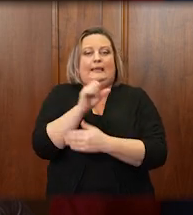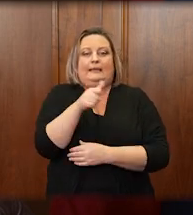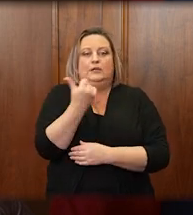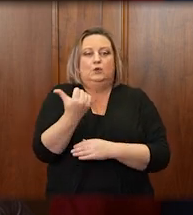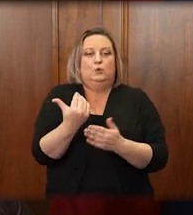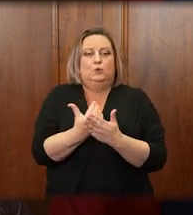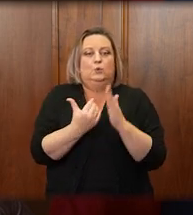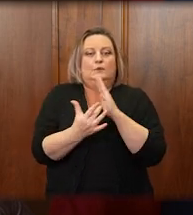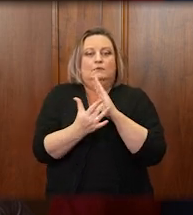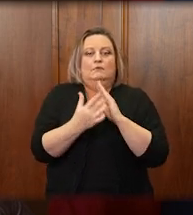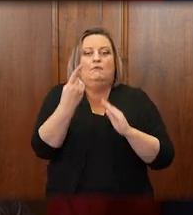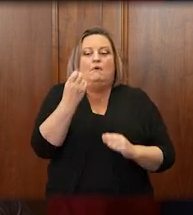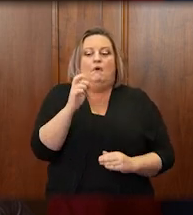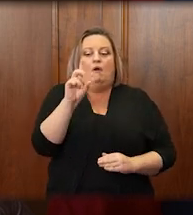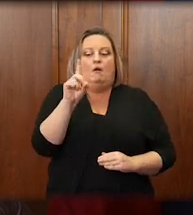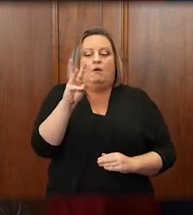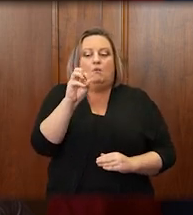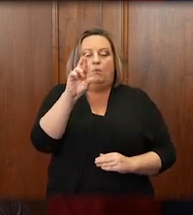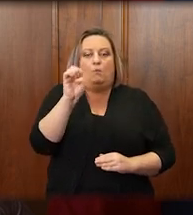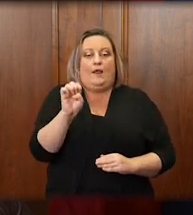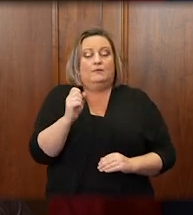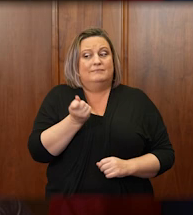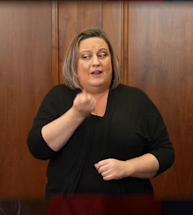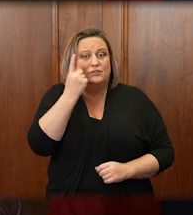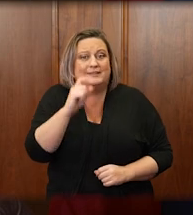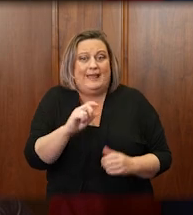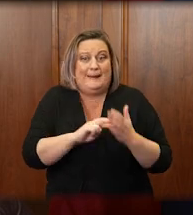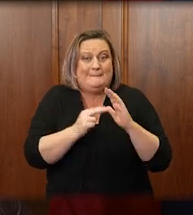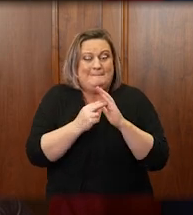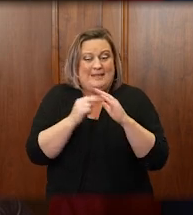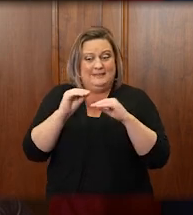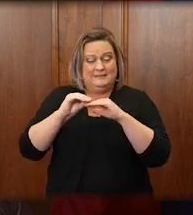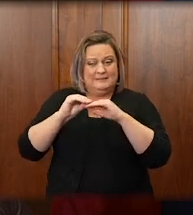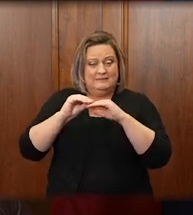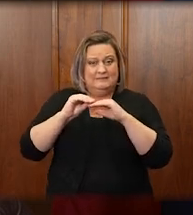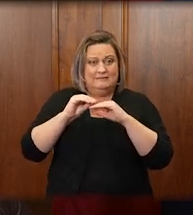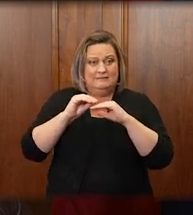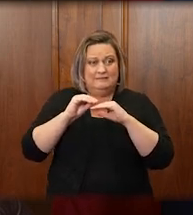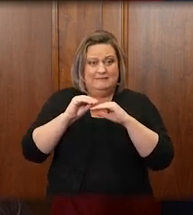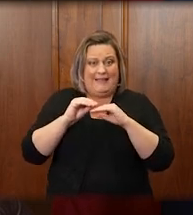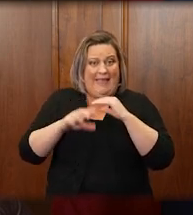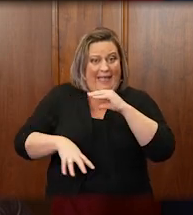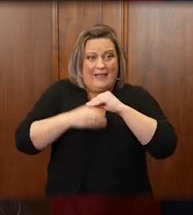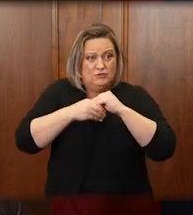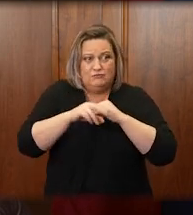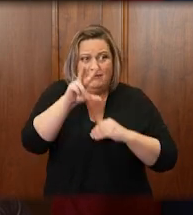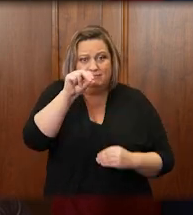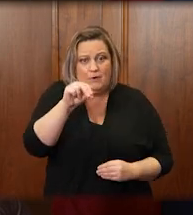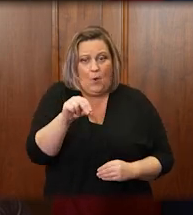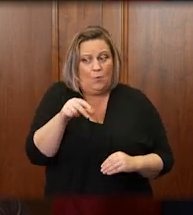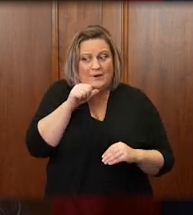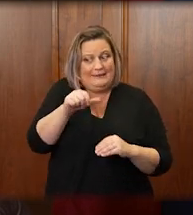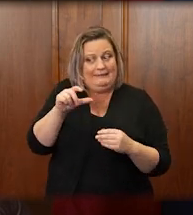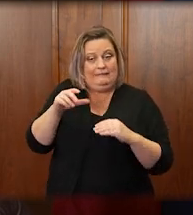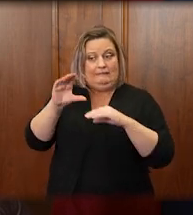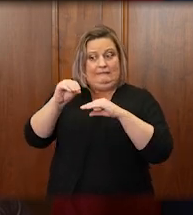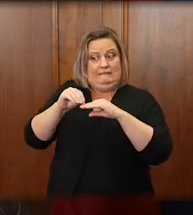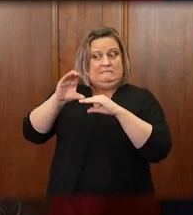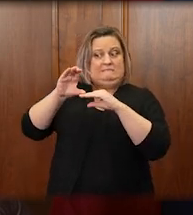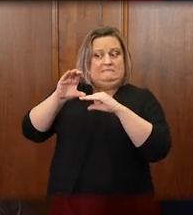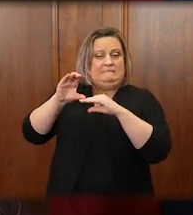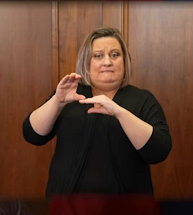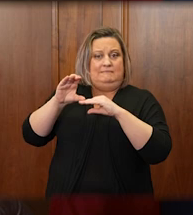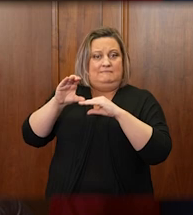reductions did not cut fat. Our operations will eventually suffer as a result of these. Like a reduction in the